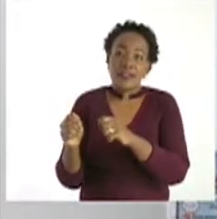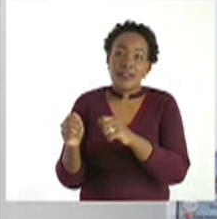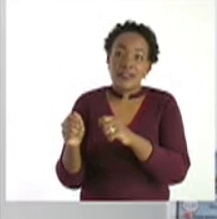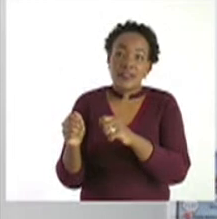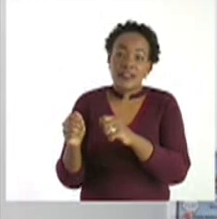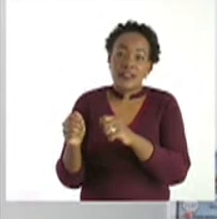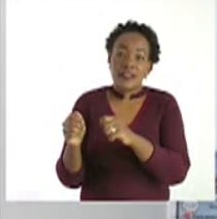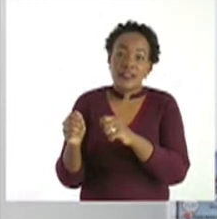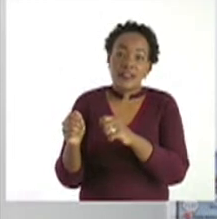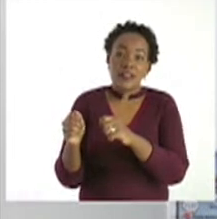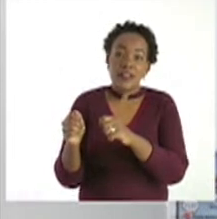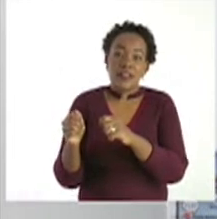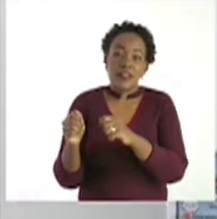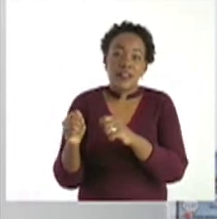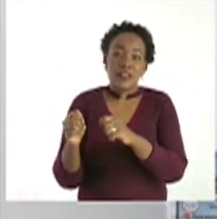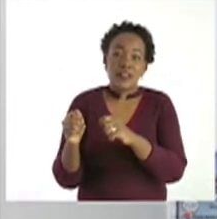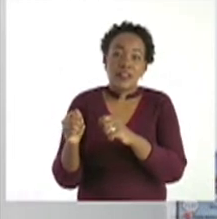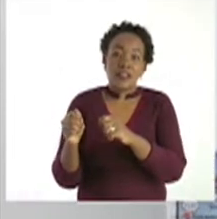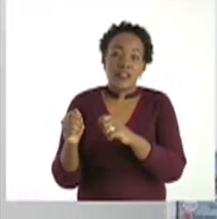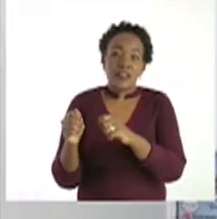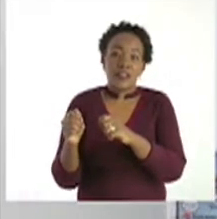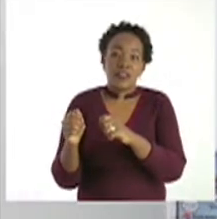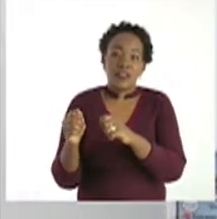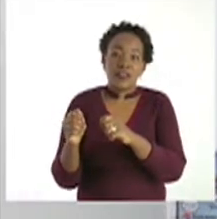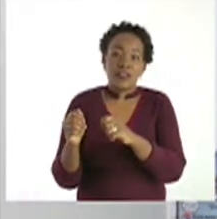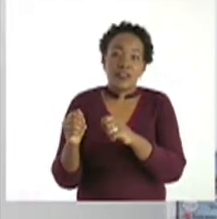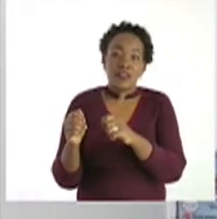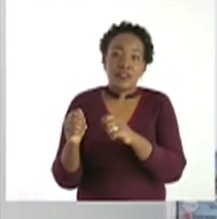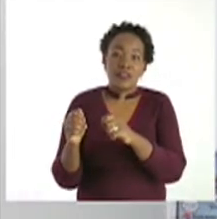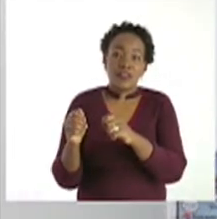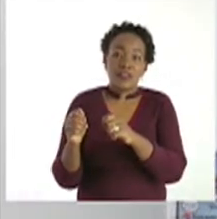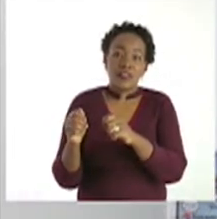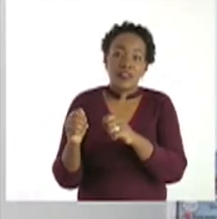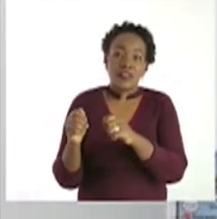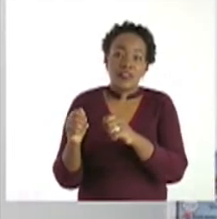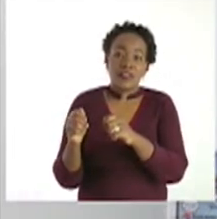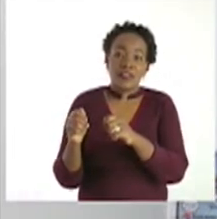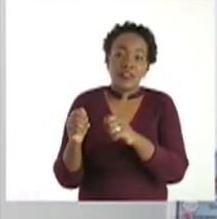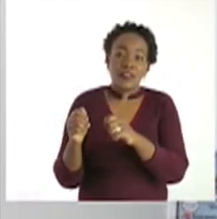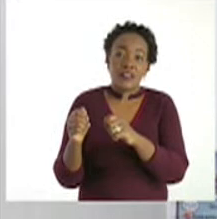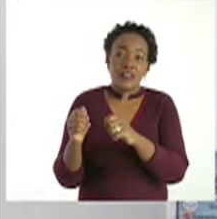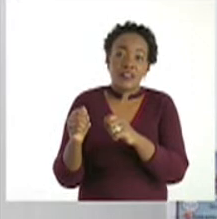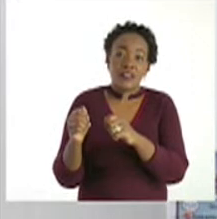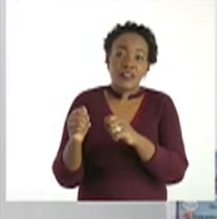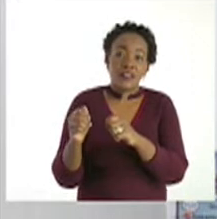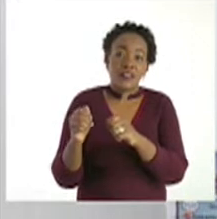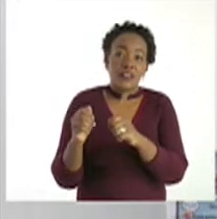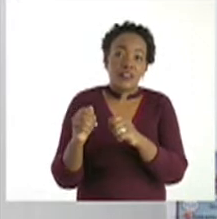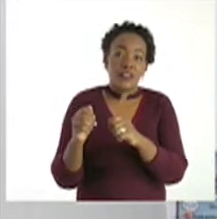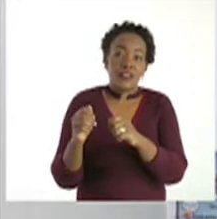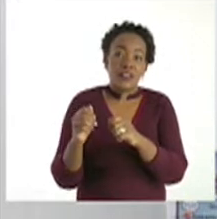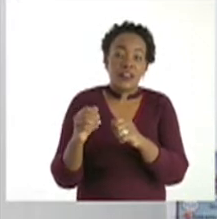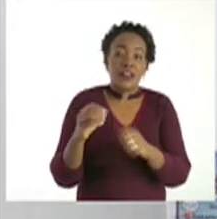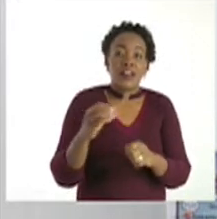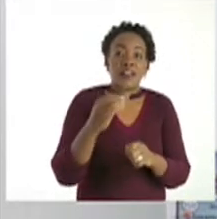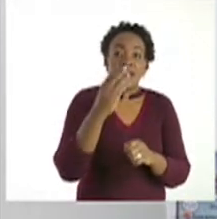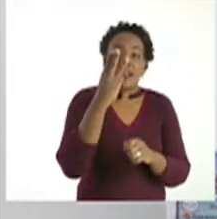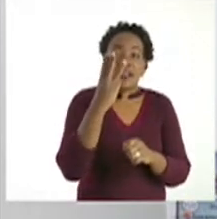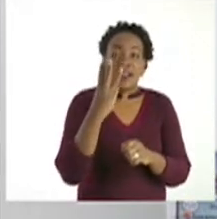Okay. Let me remove this. Then I'll take my 3.